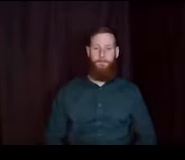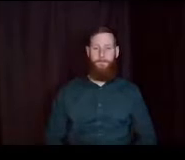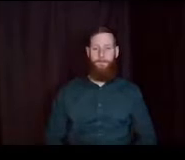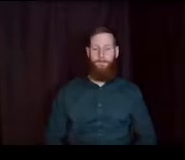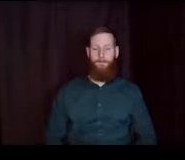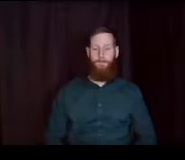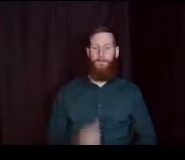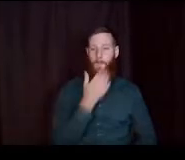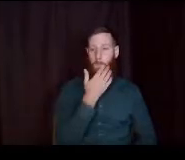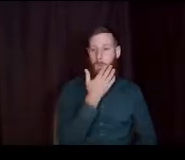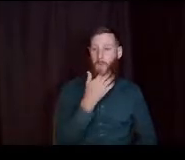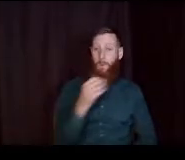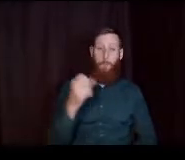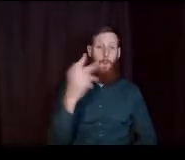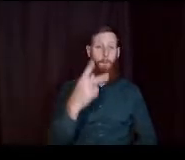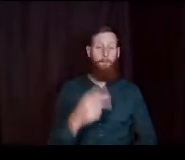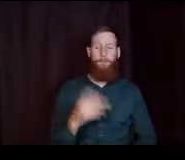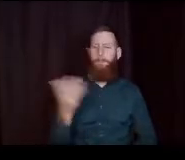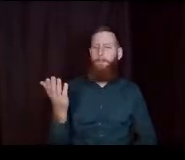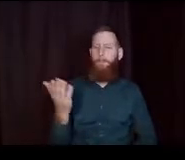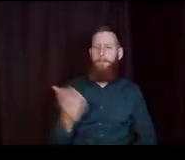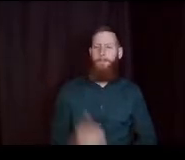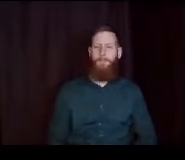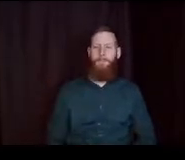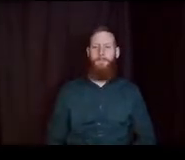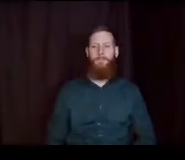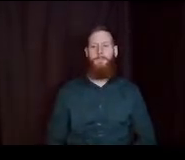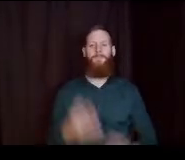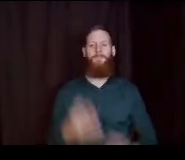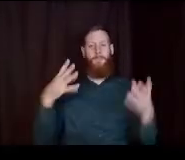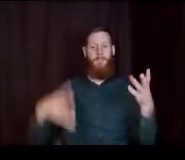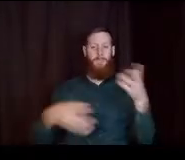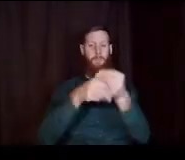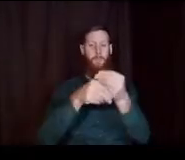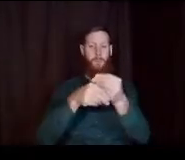OK, go ahead. It's a supplemental application.